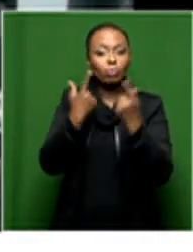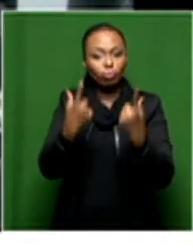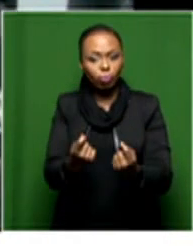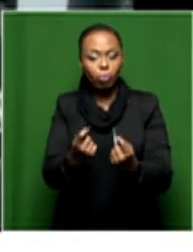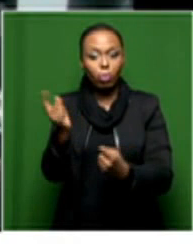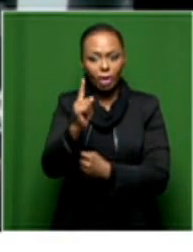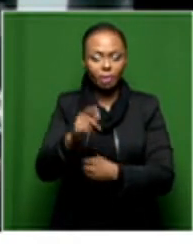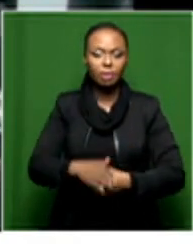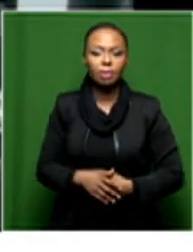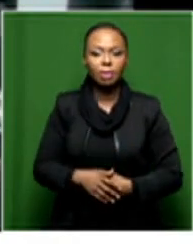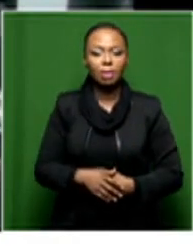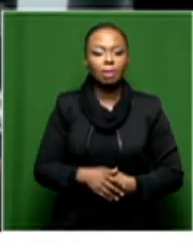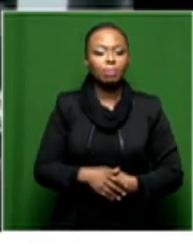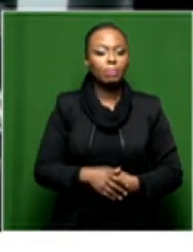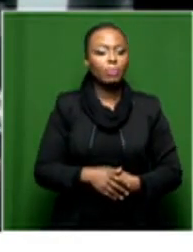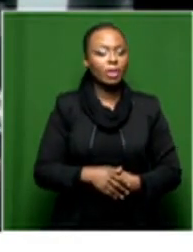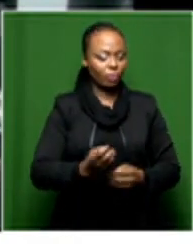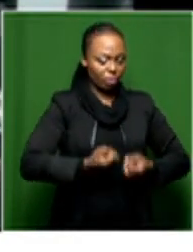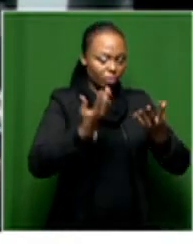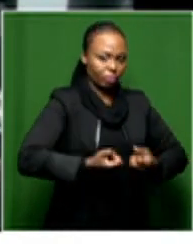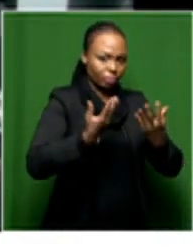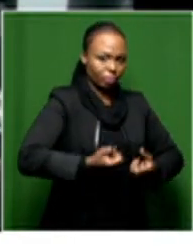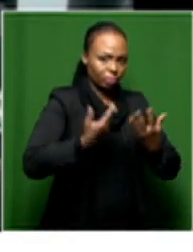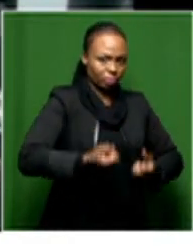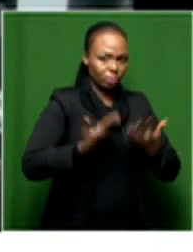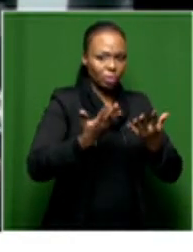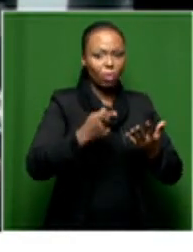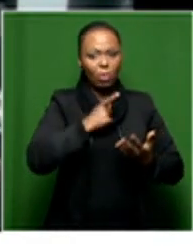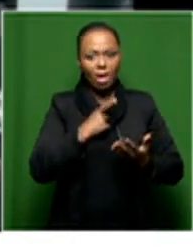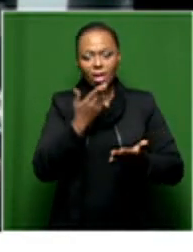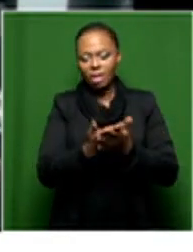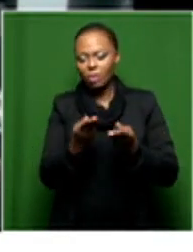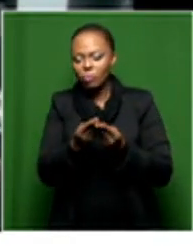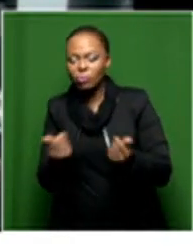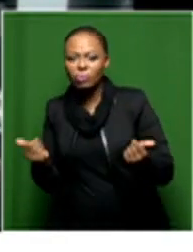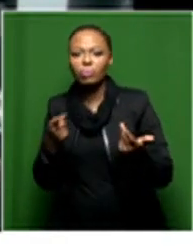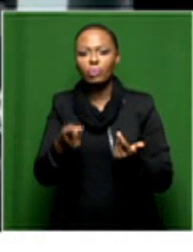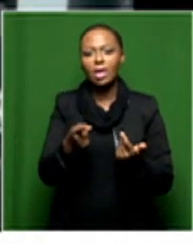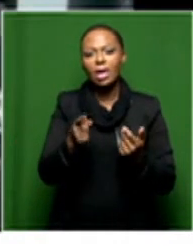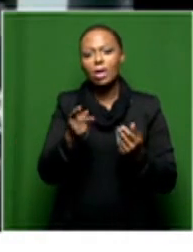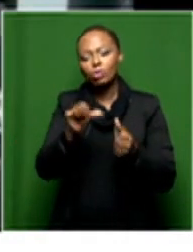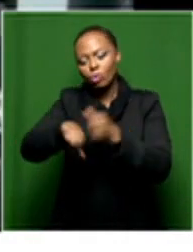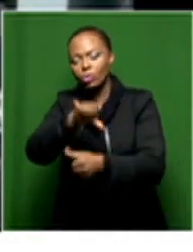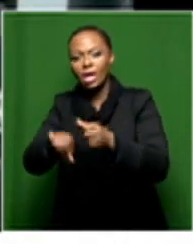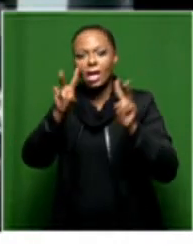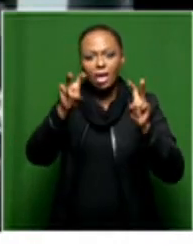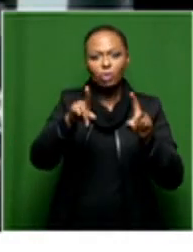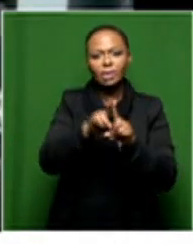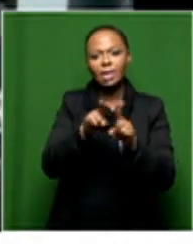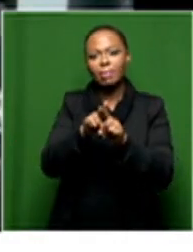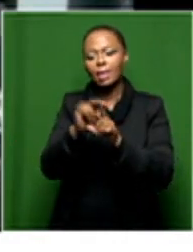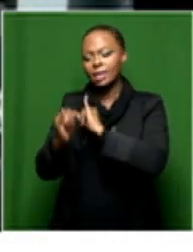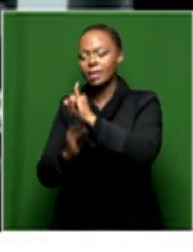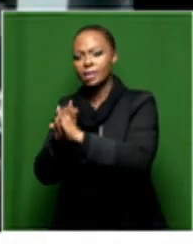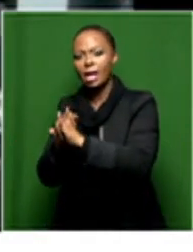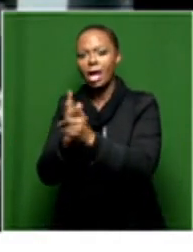We use poetry as a catalyst to address social issues and we do also international exchanges of which it